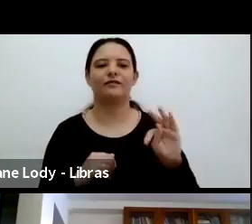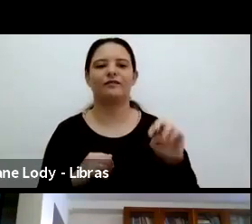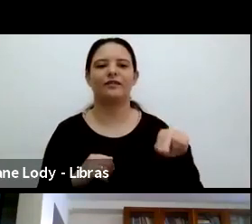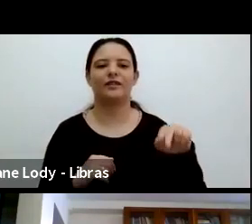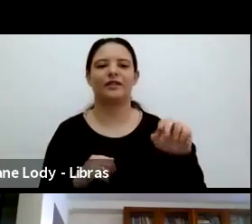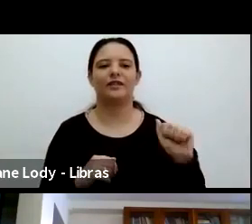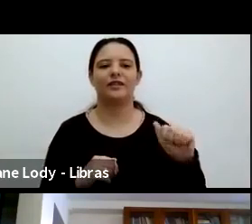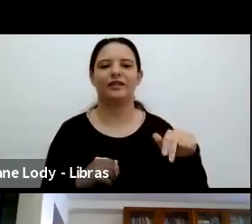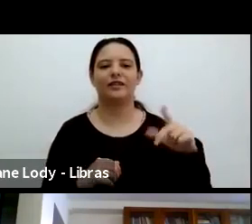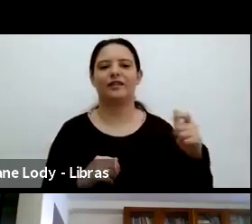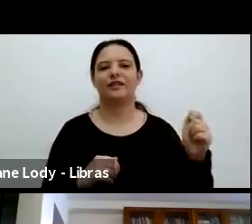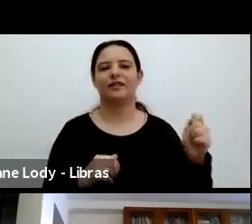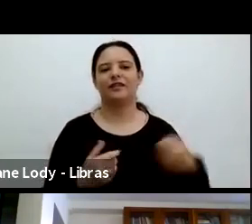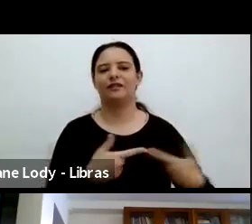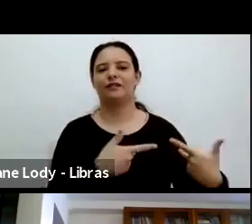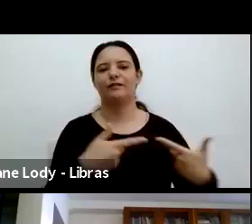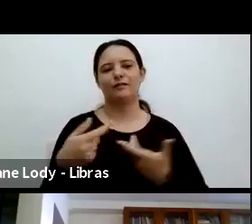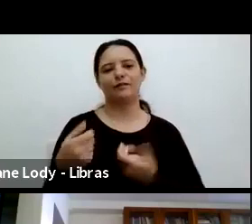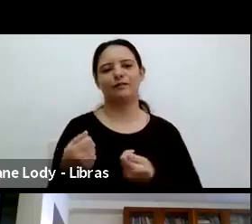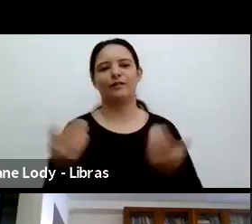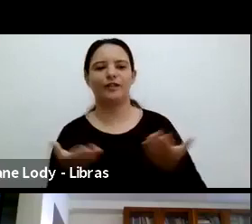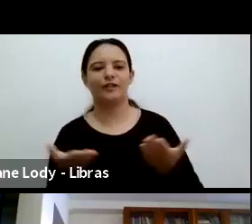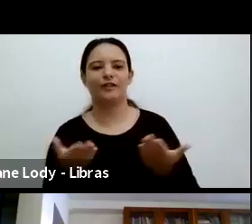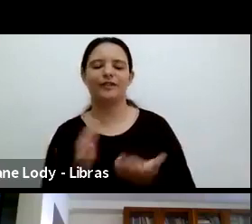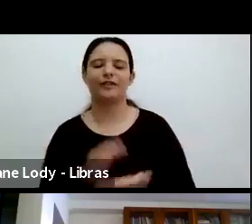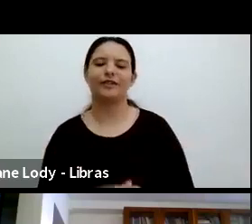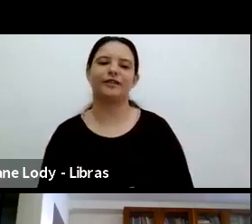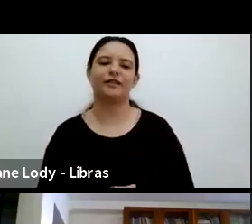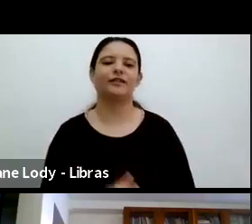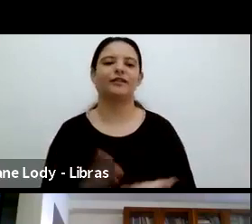today. I'm going to share a screen here in just a second.